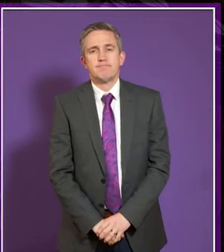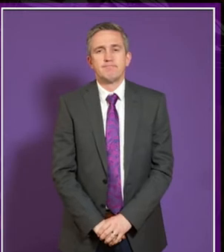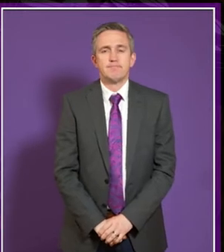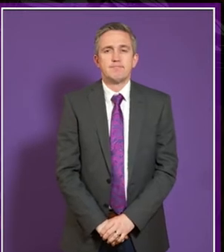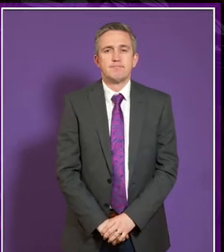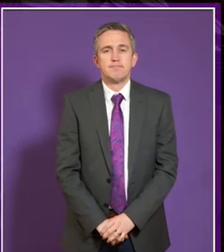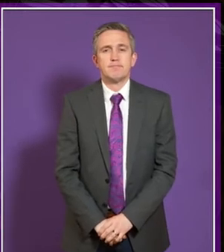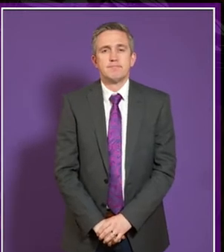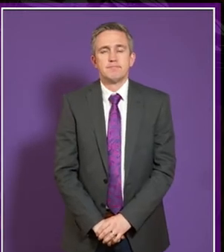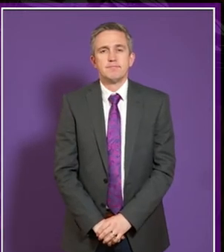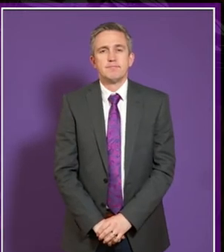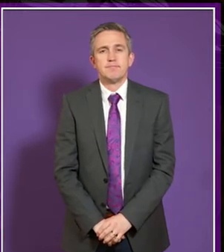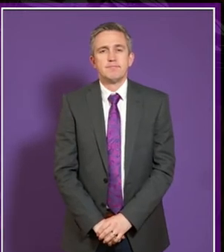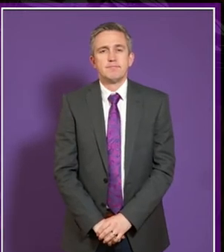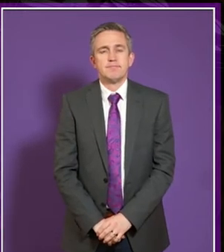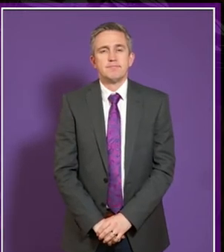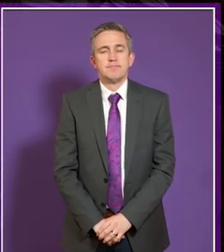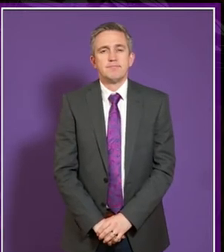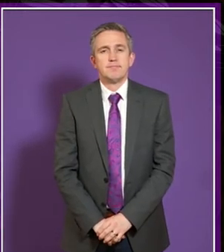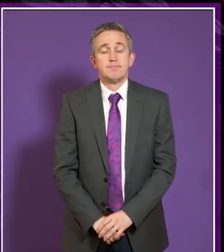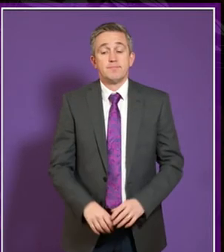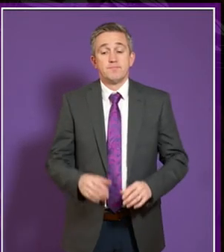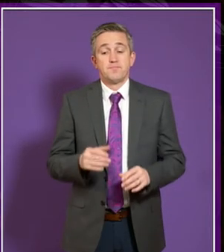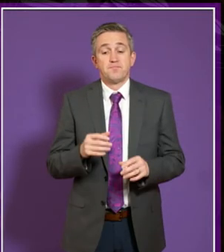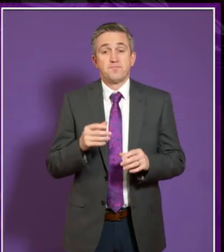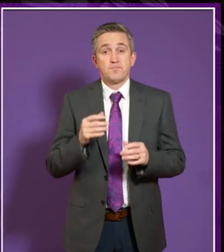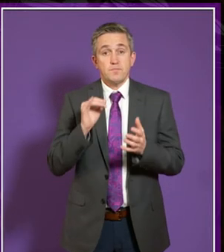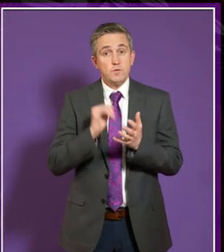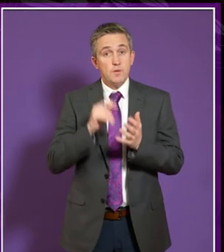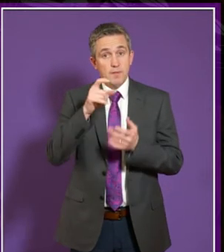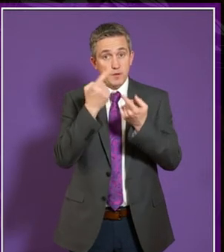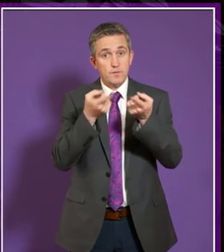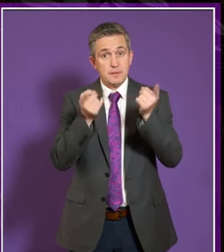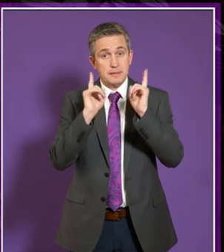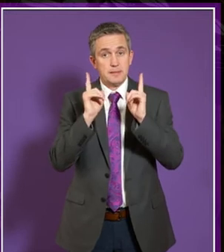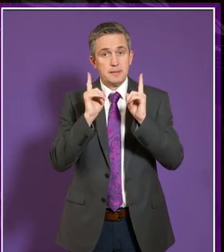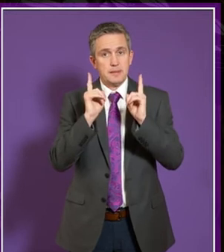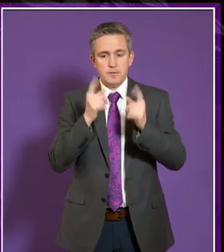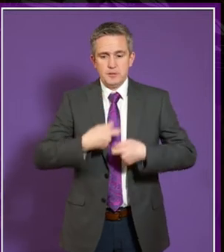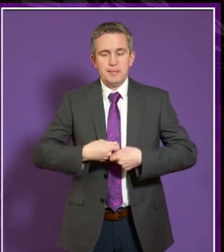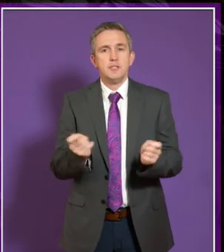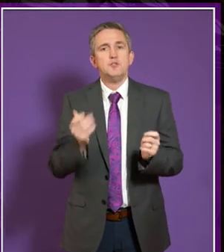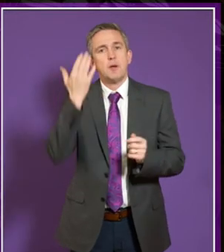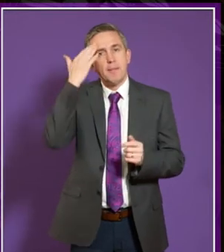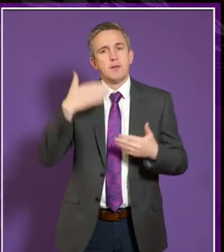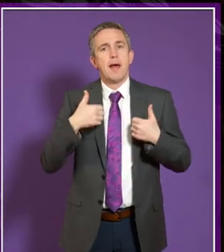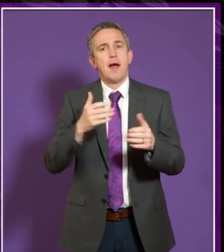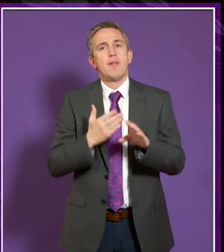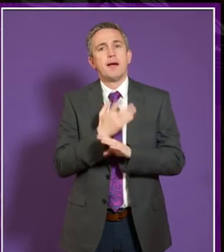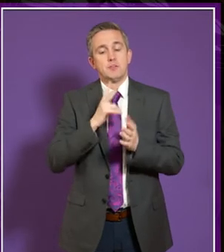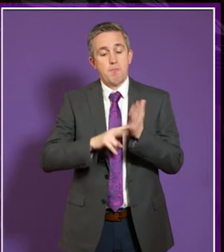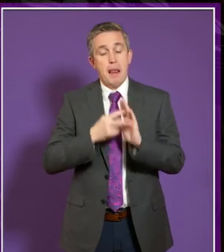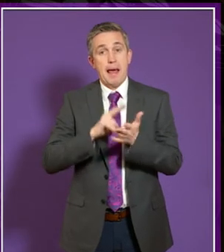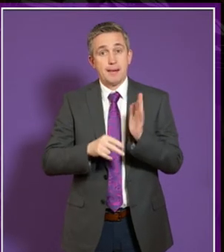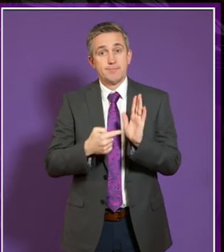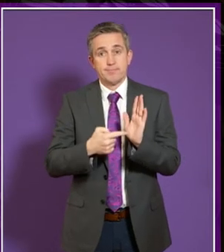i had mentioned um at the start that we have just launched a student mental health action plan and um as part of